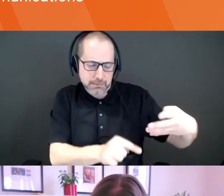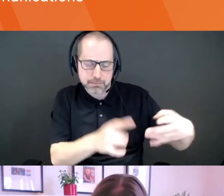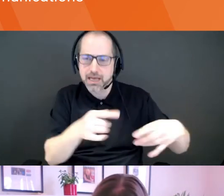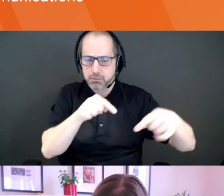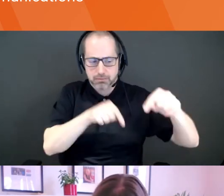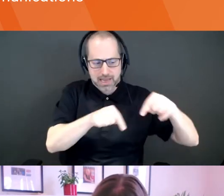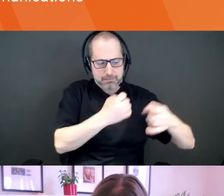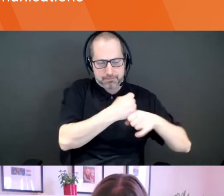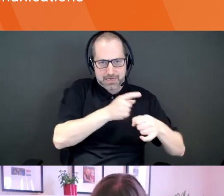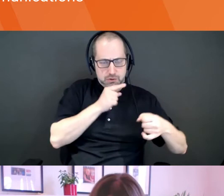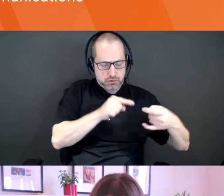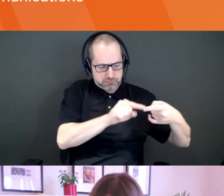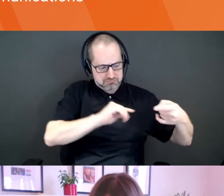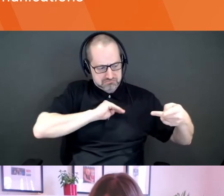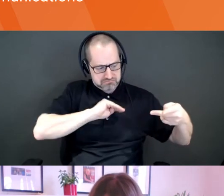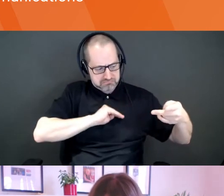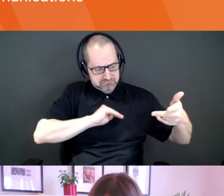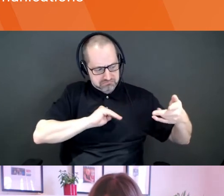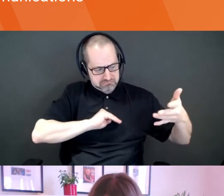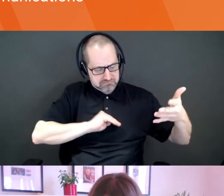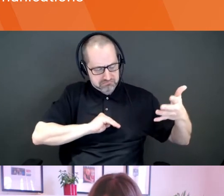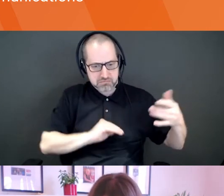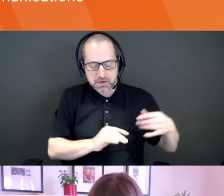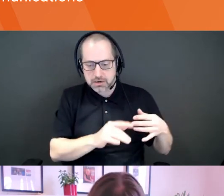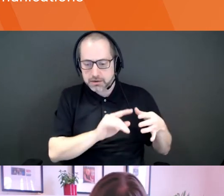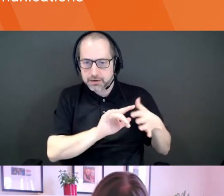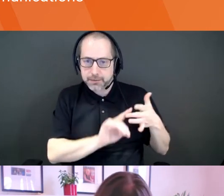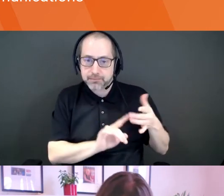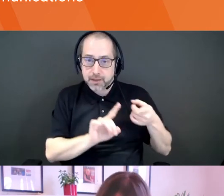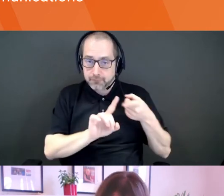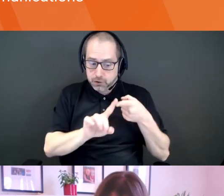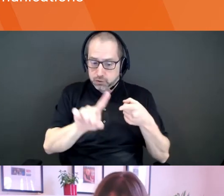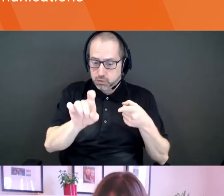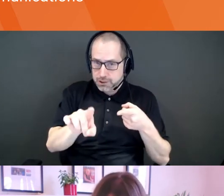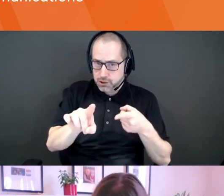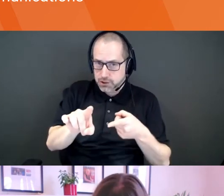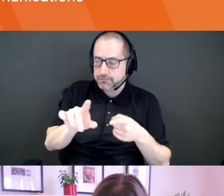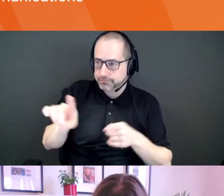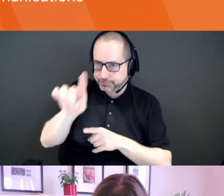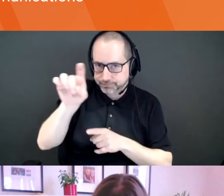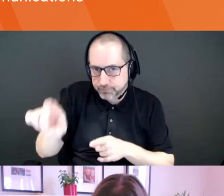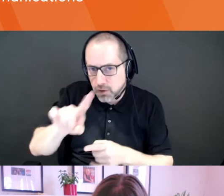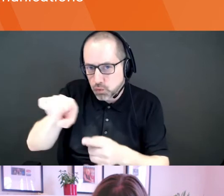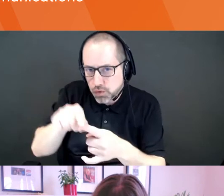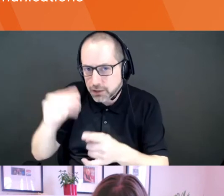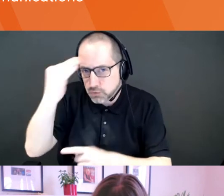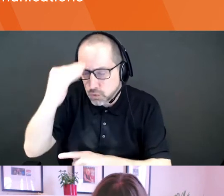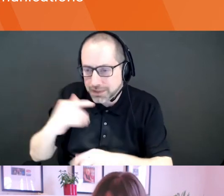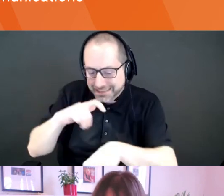fully answered. So the first question, when do you know it's the time to receive more investment?